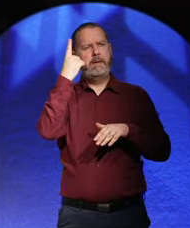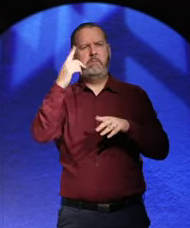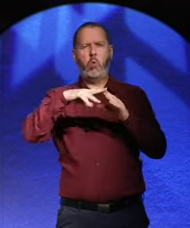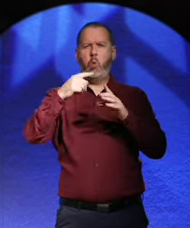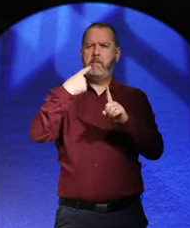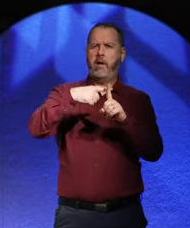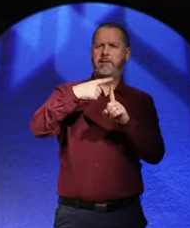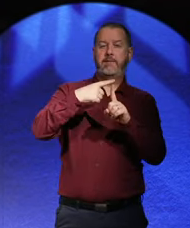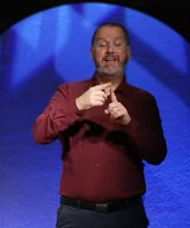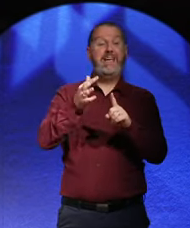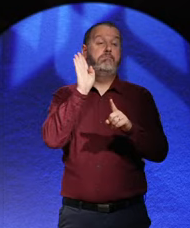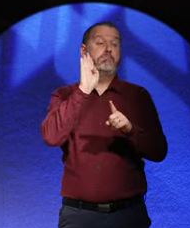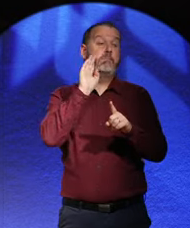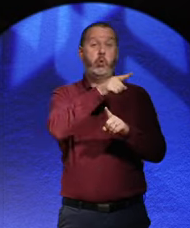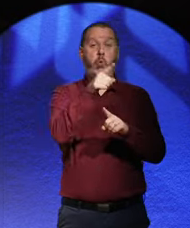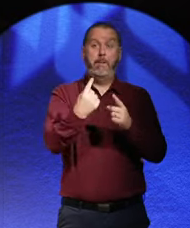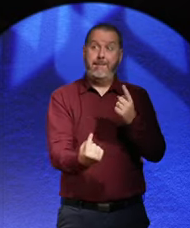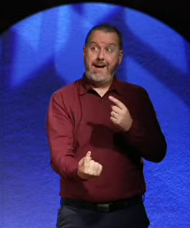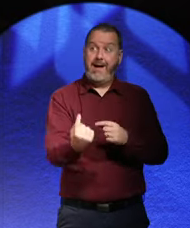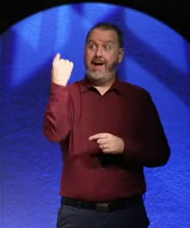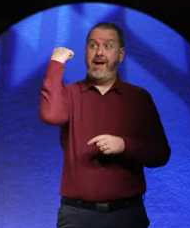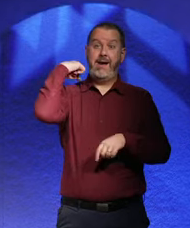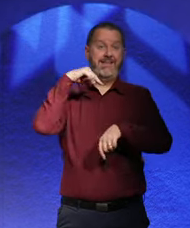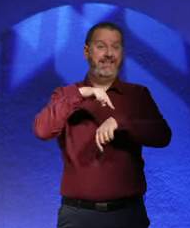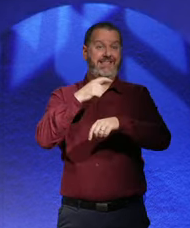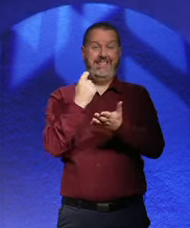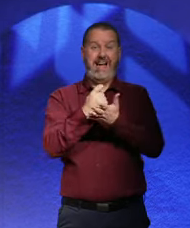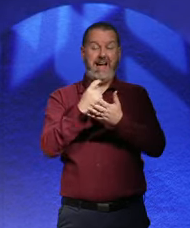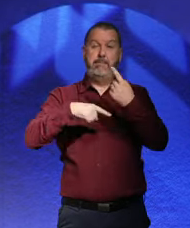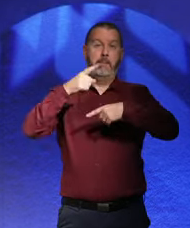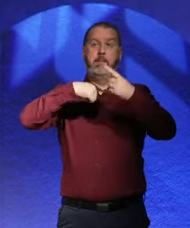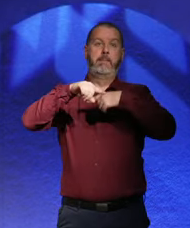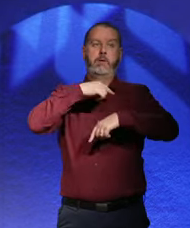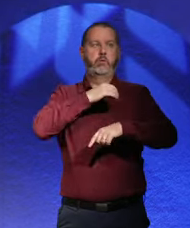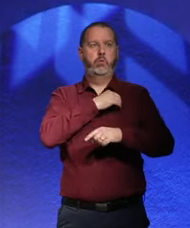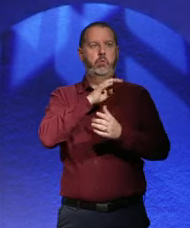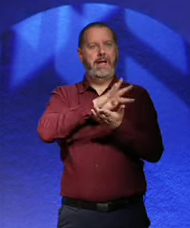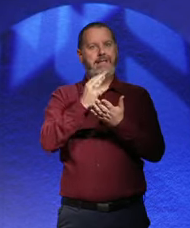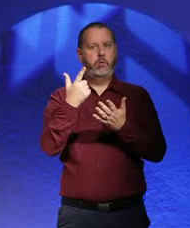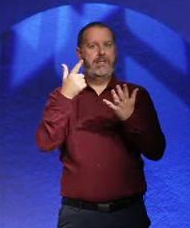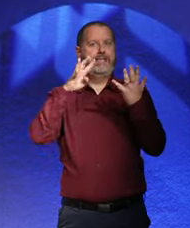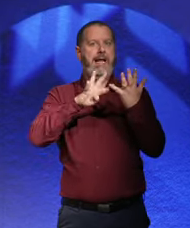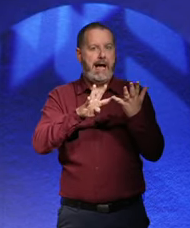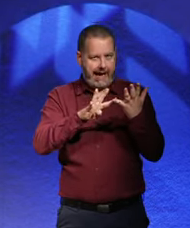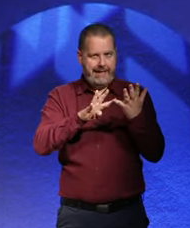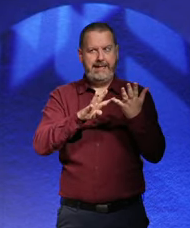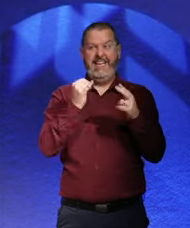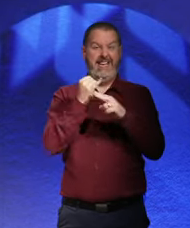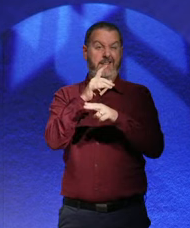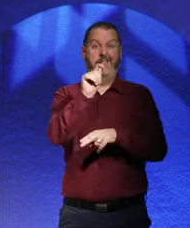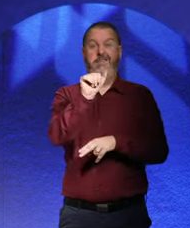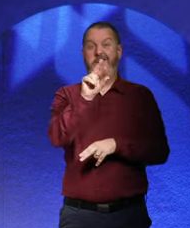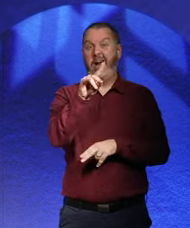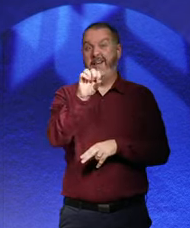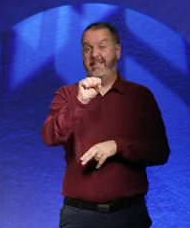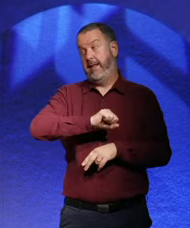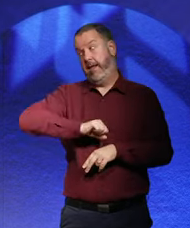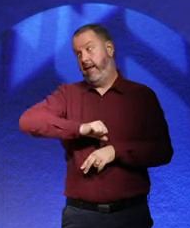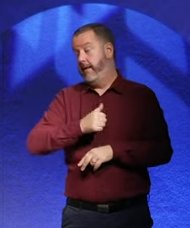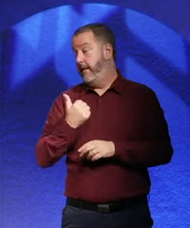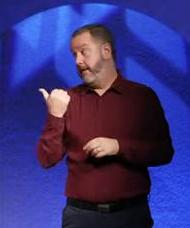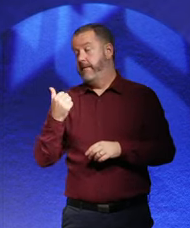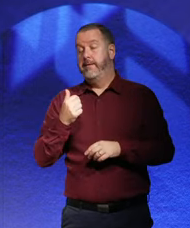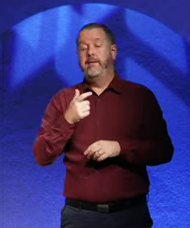in your TARDIS back to, you know, 1929... you going with You could have seen a